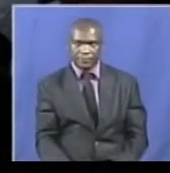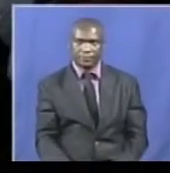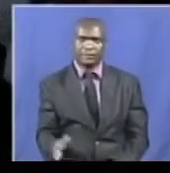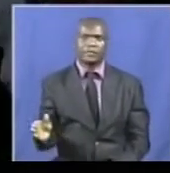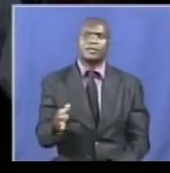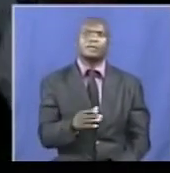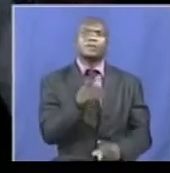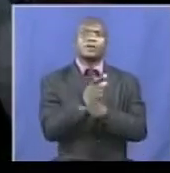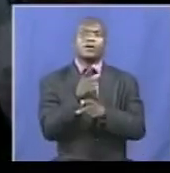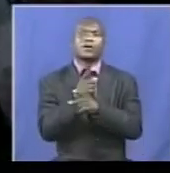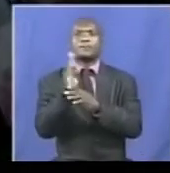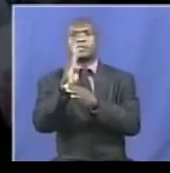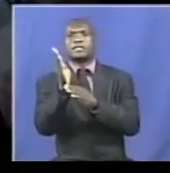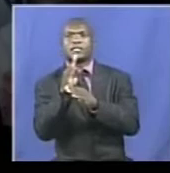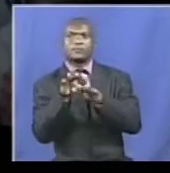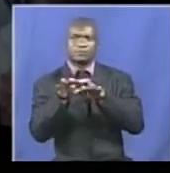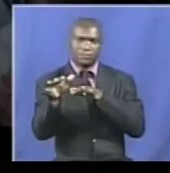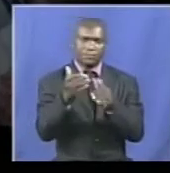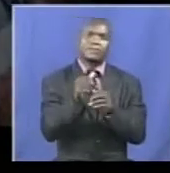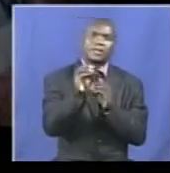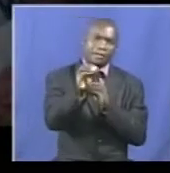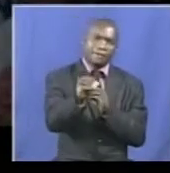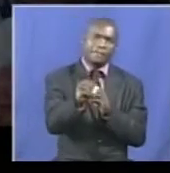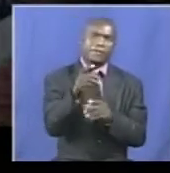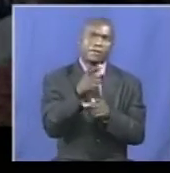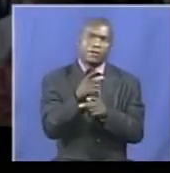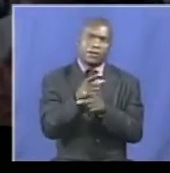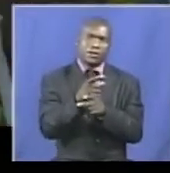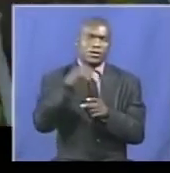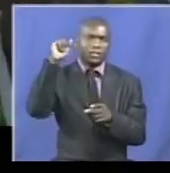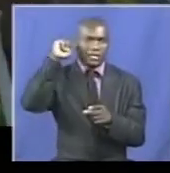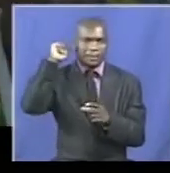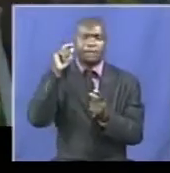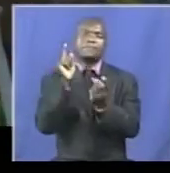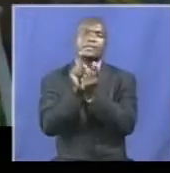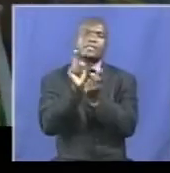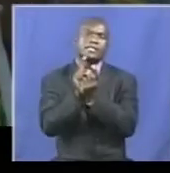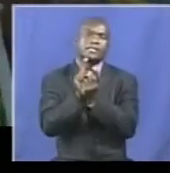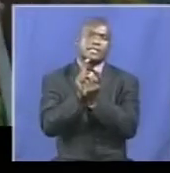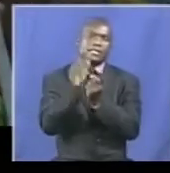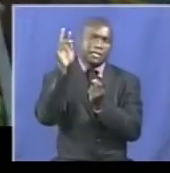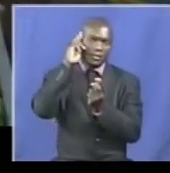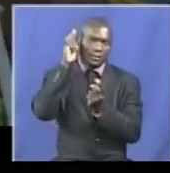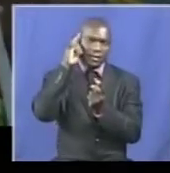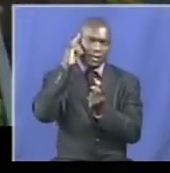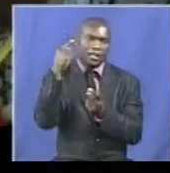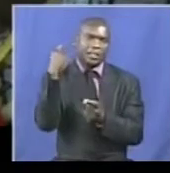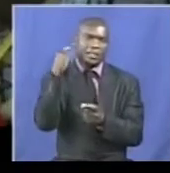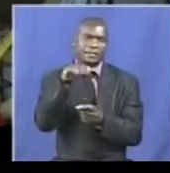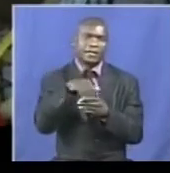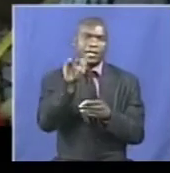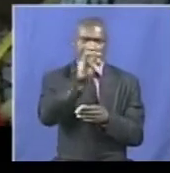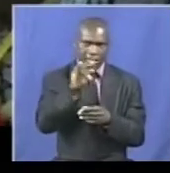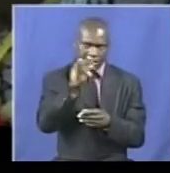...business took center stage at the ZANU-PF inaugural meeting of the Central Committee in the Capitol.